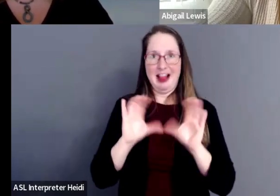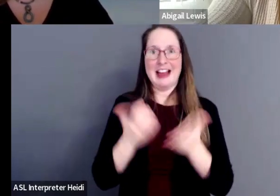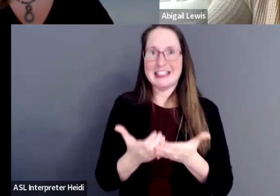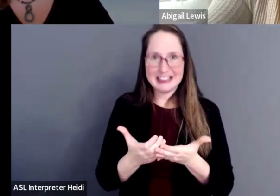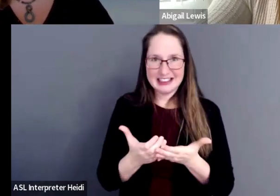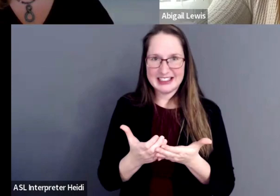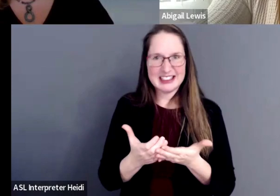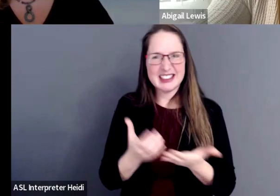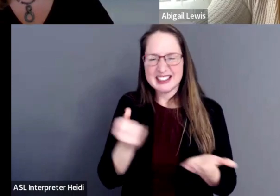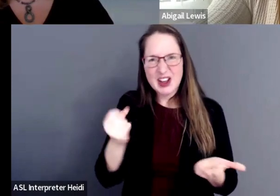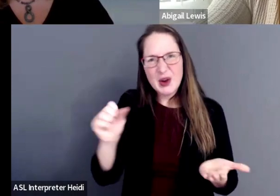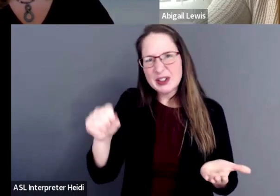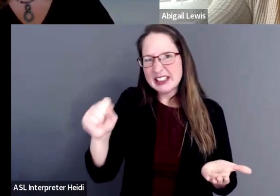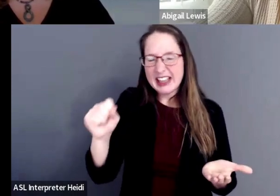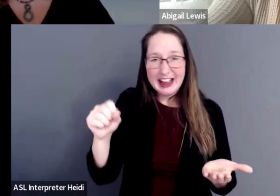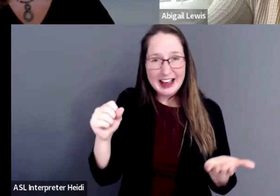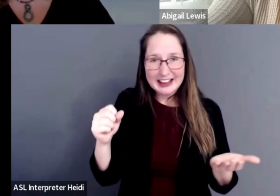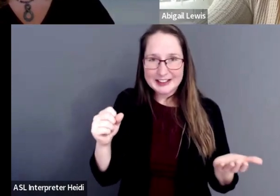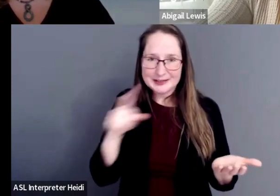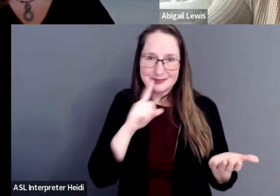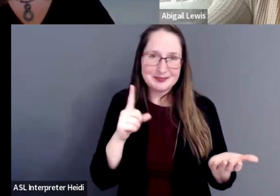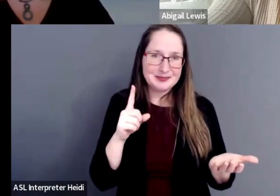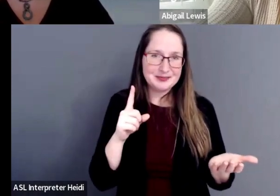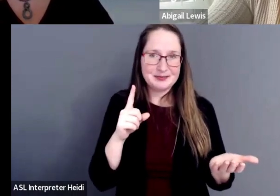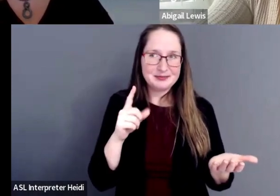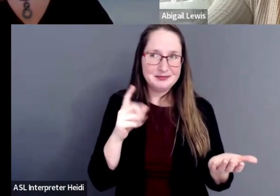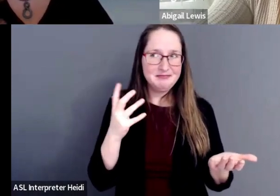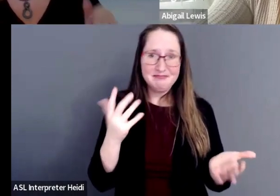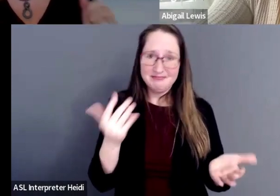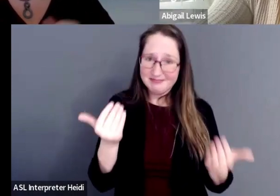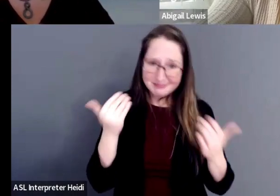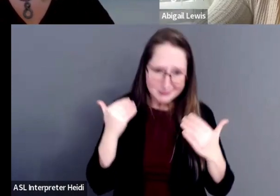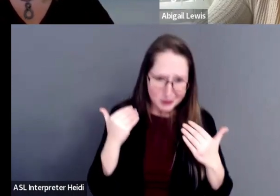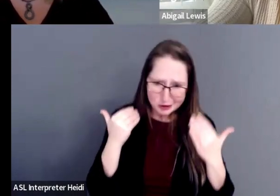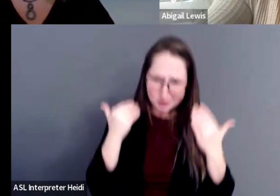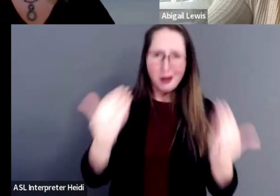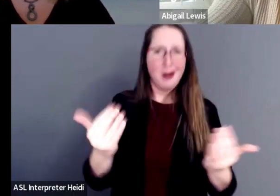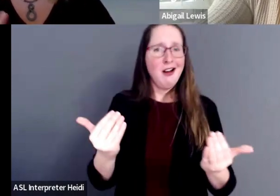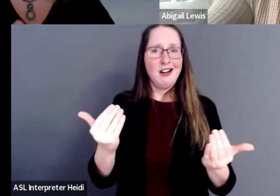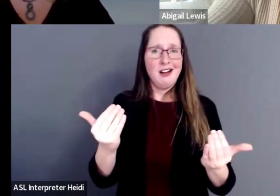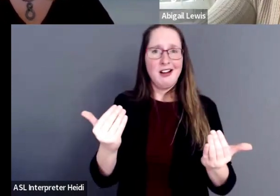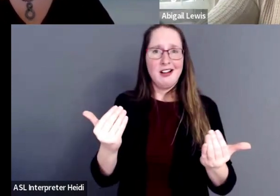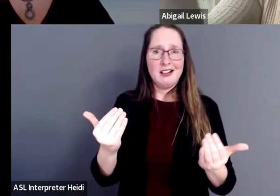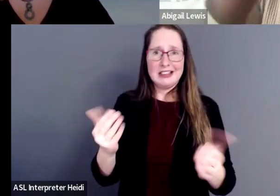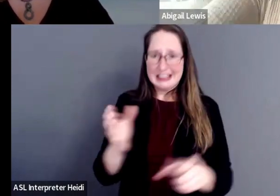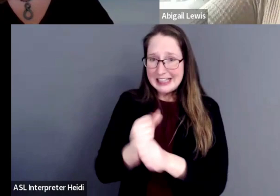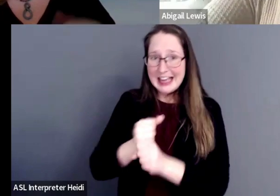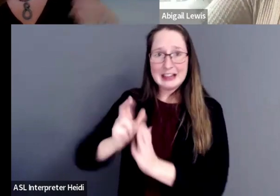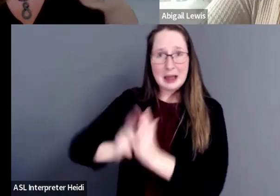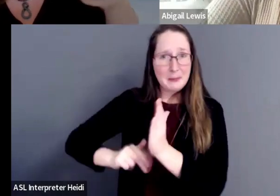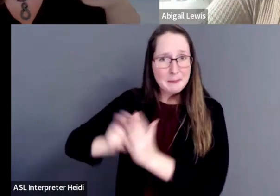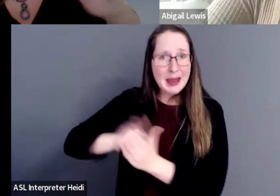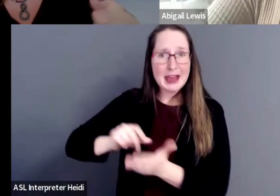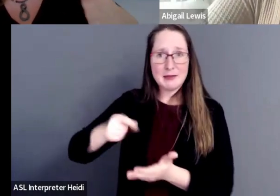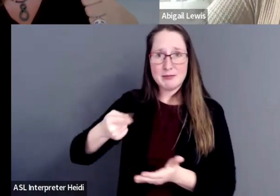So yeah, just go ahead and pick up a paintbrush or